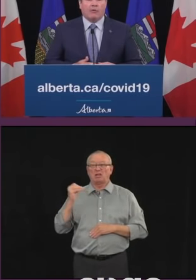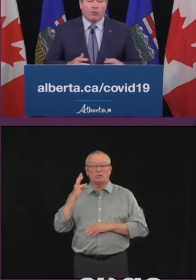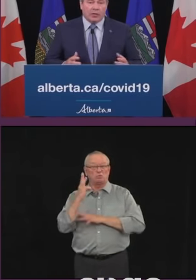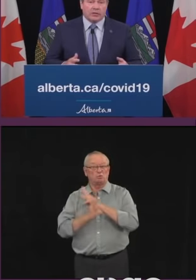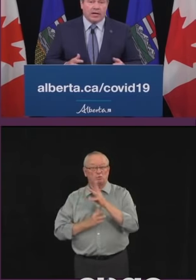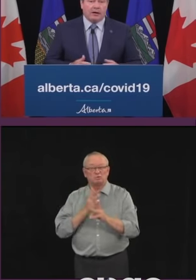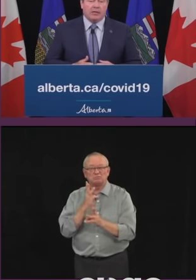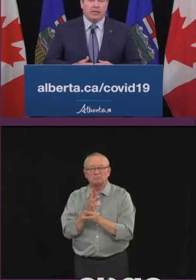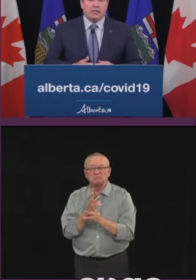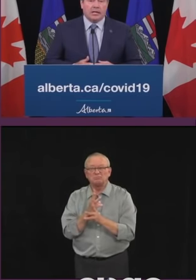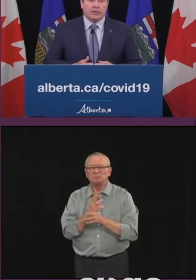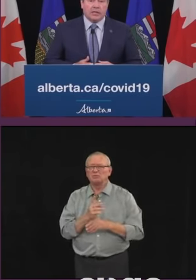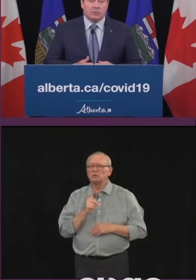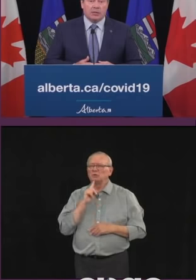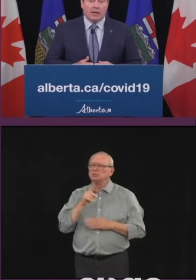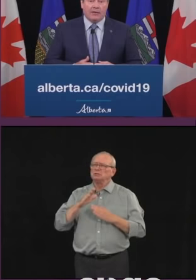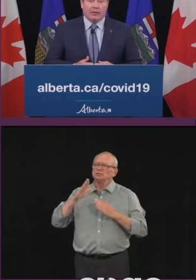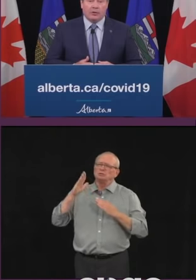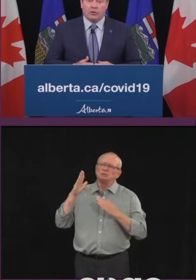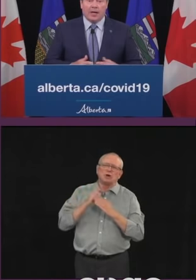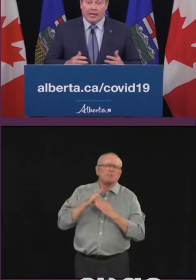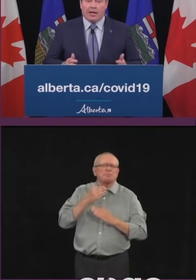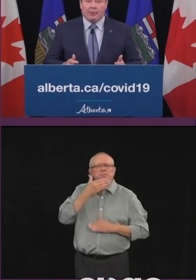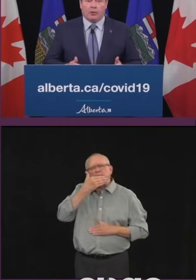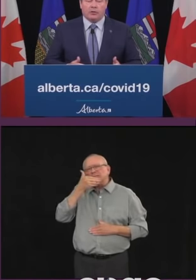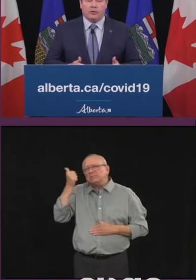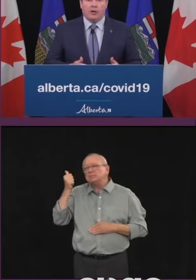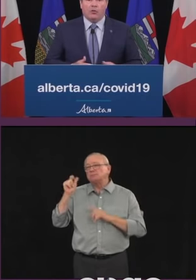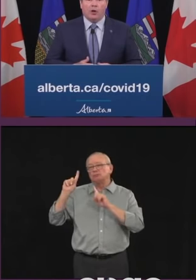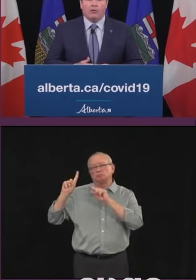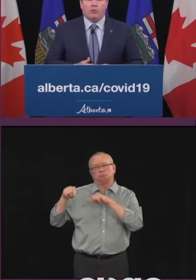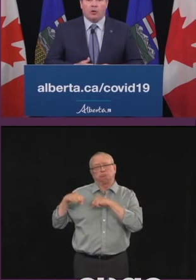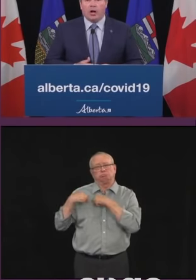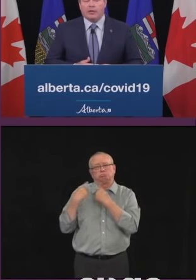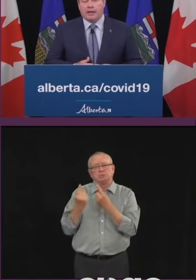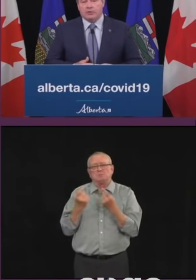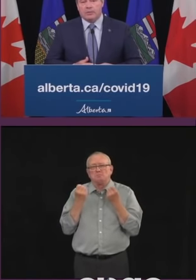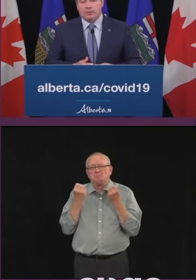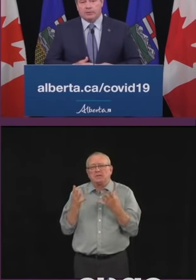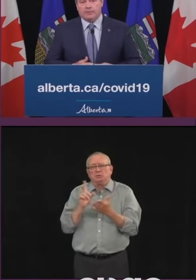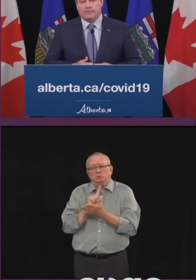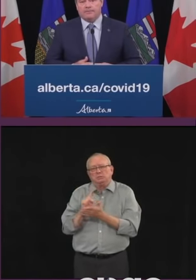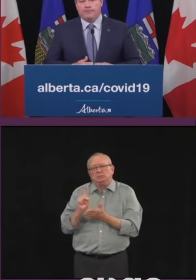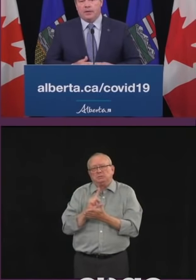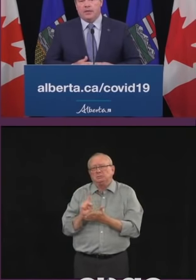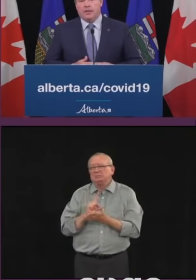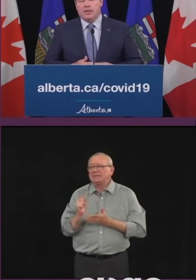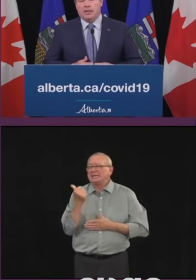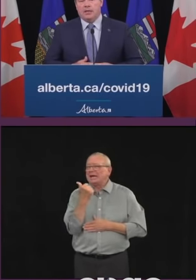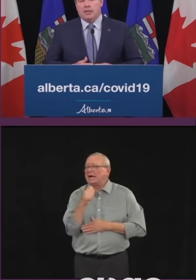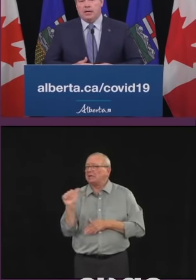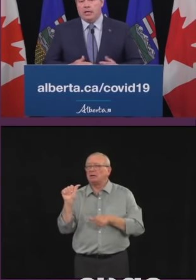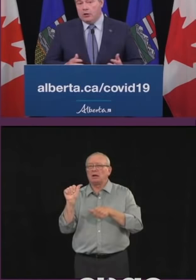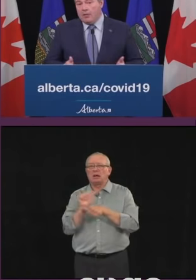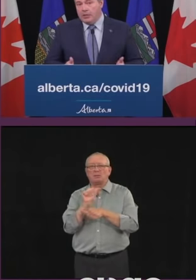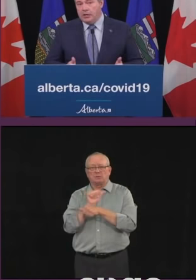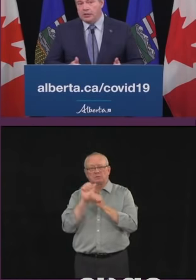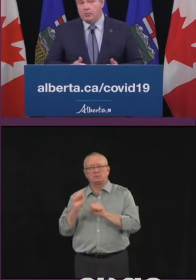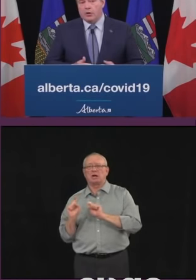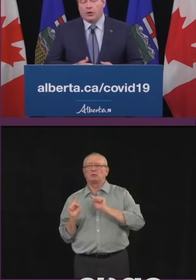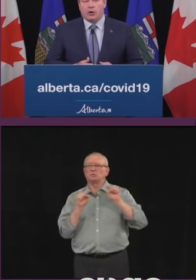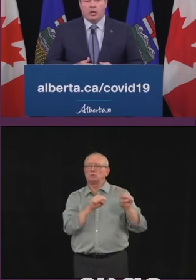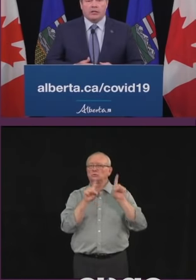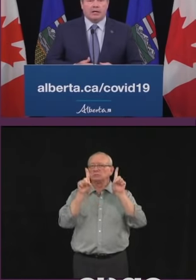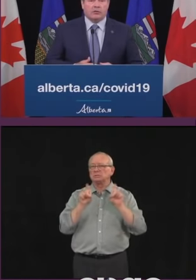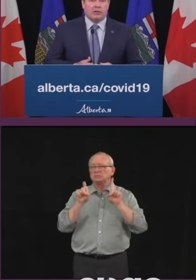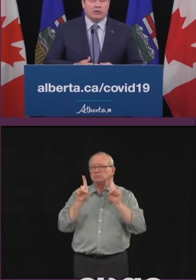Canada and for weeks now testing has been available to any Albertan whether or not they have symptoms. In combination